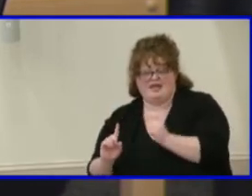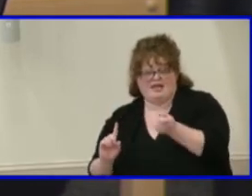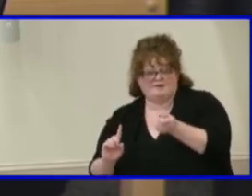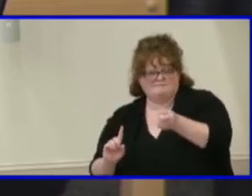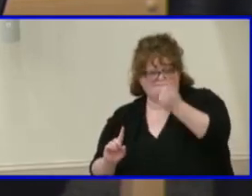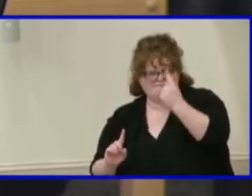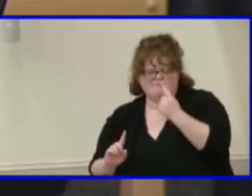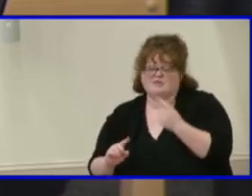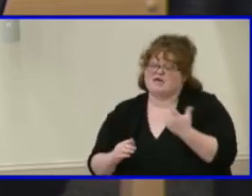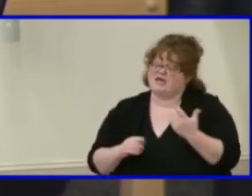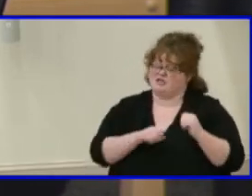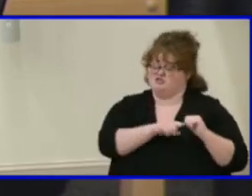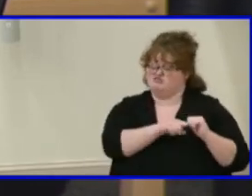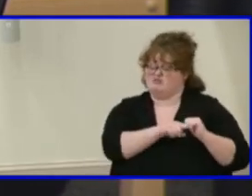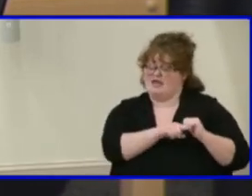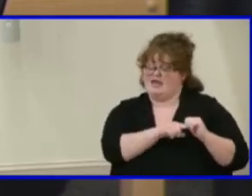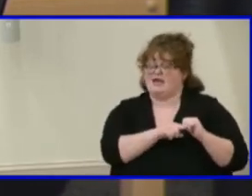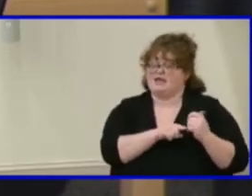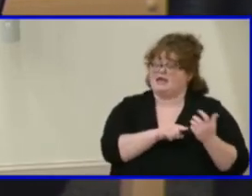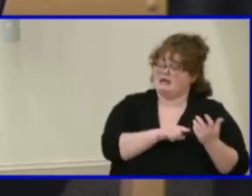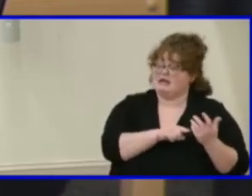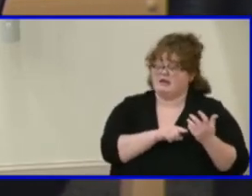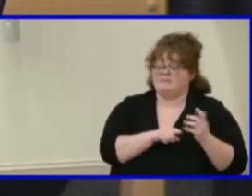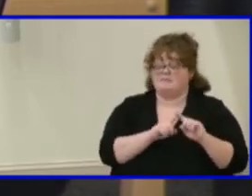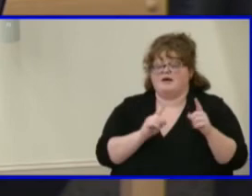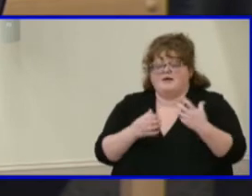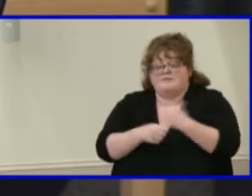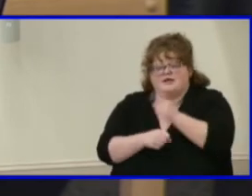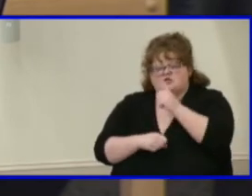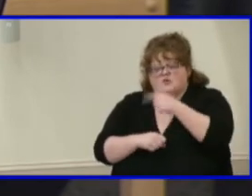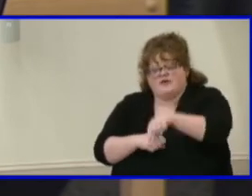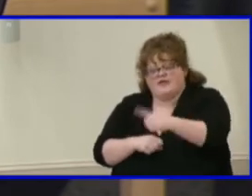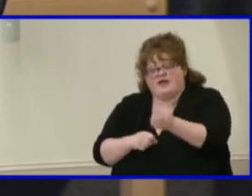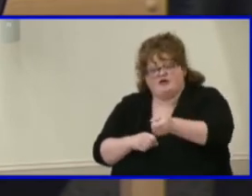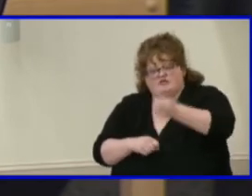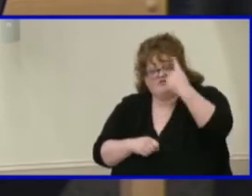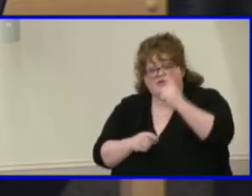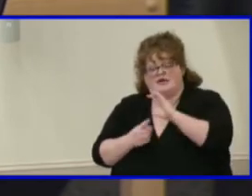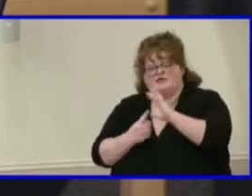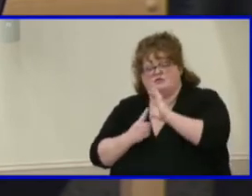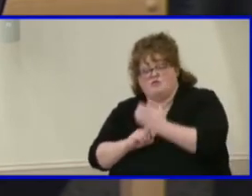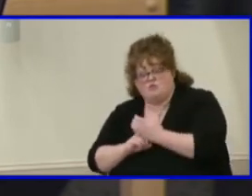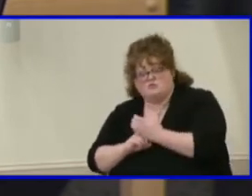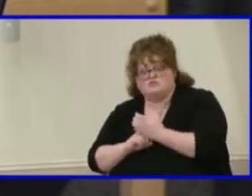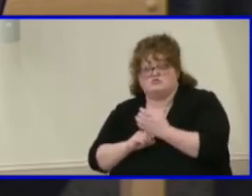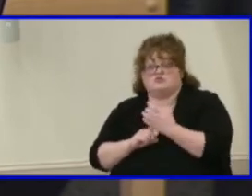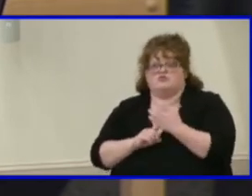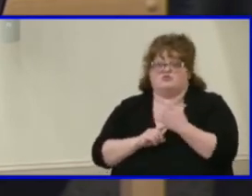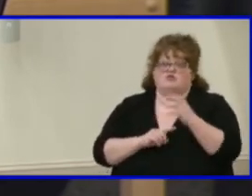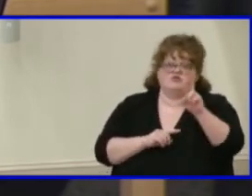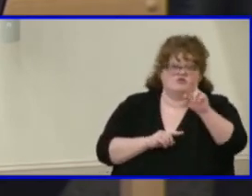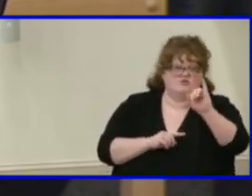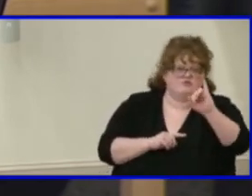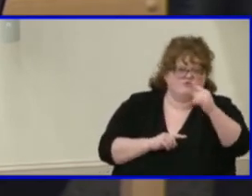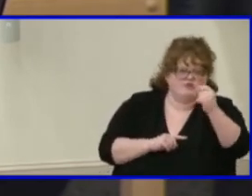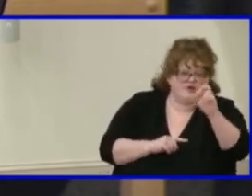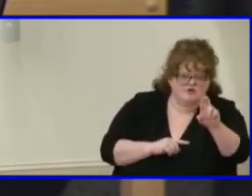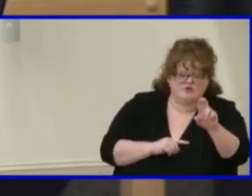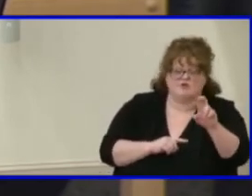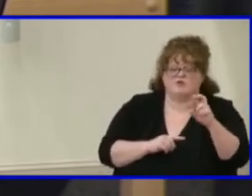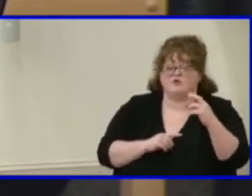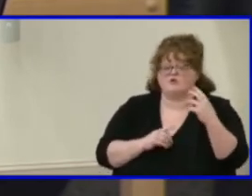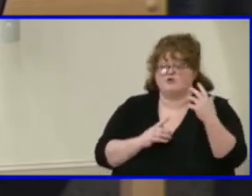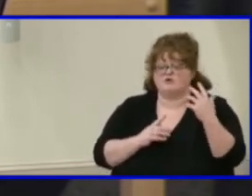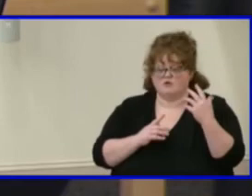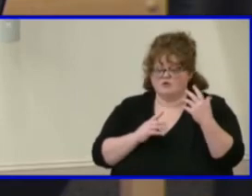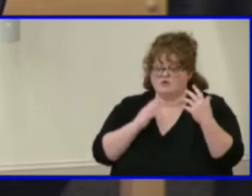is the right word, but just an understanding of culture and understanding of rigor, um, and that it can